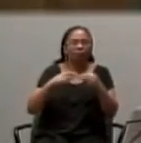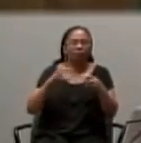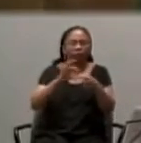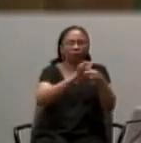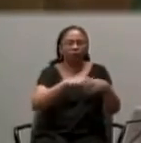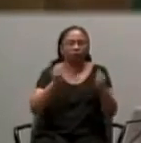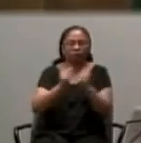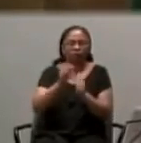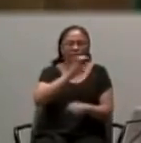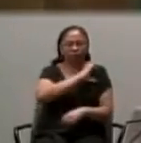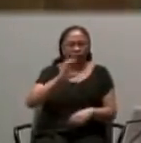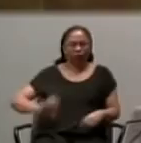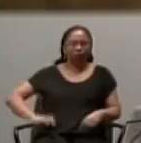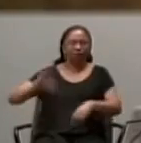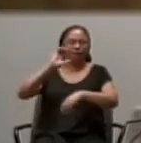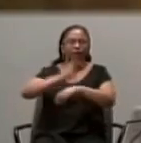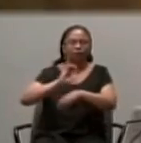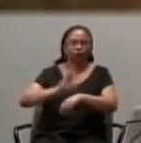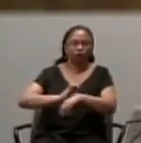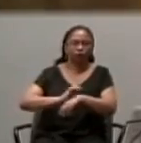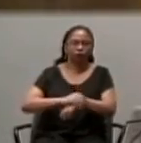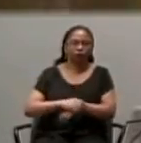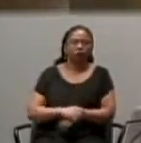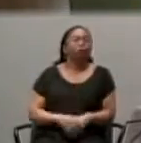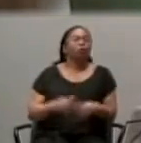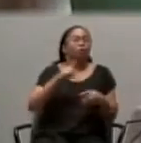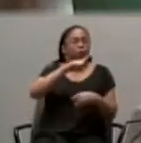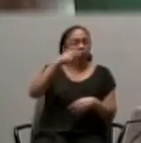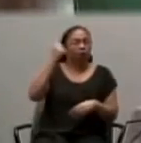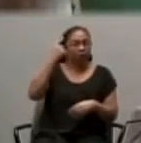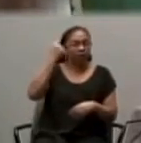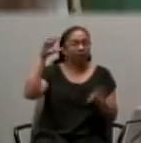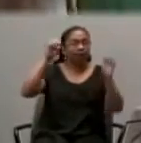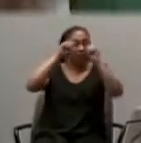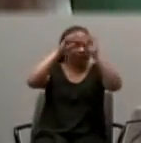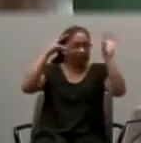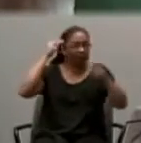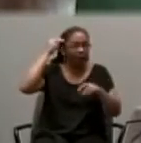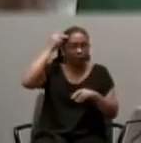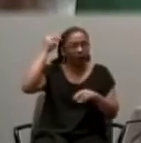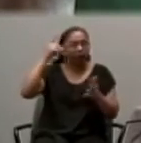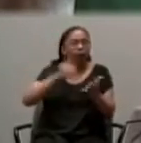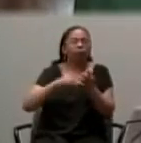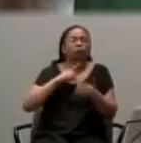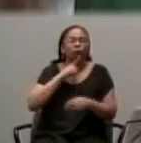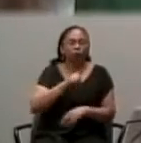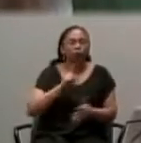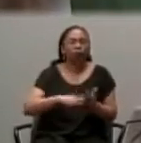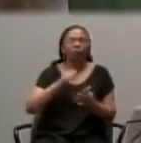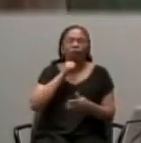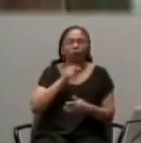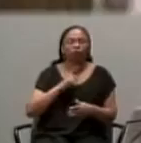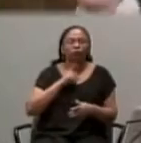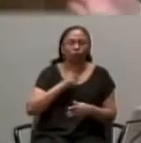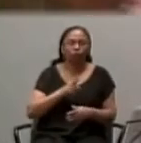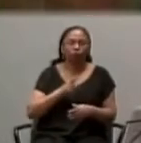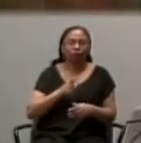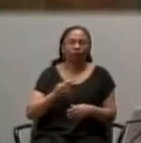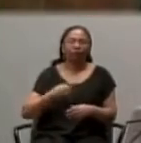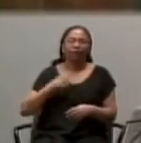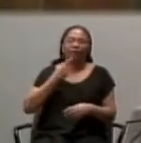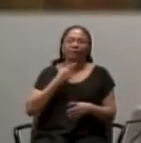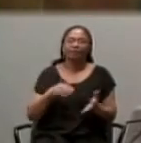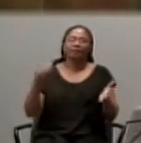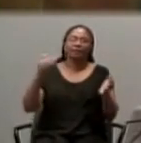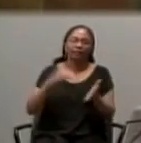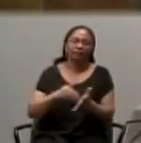my dear friends, Be very free and bold, And clear in your mind, Of what is true, And what is not true, And as I have said often, And I